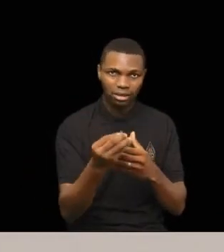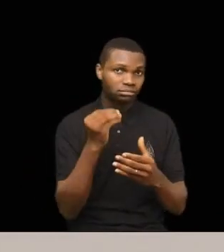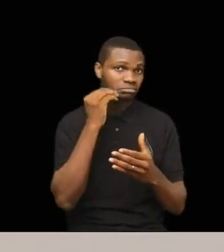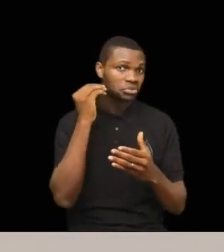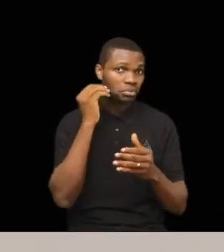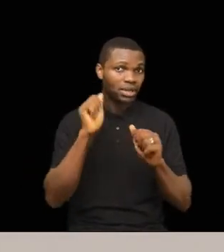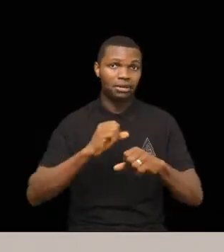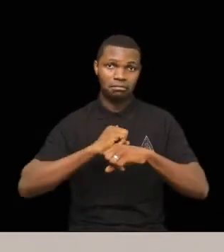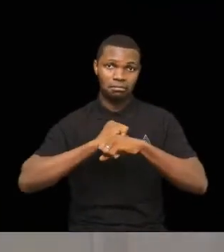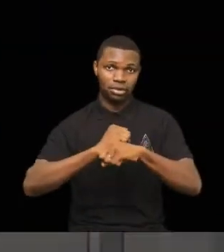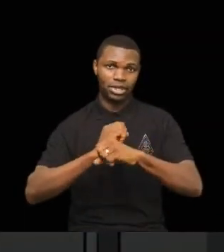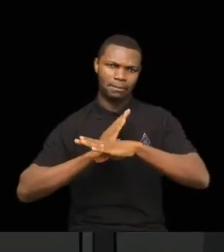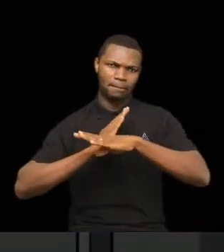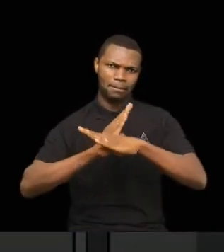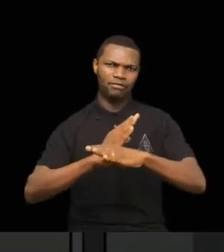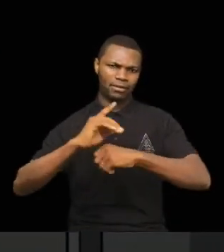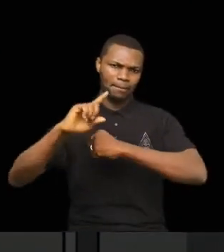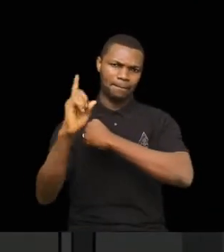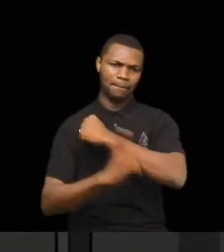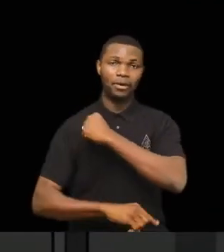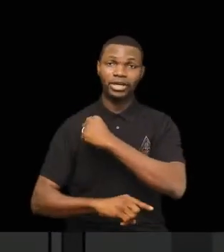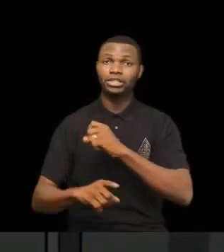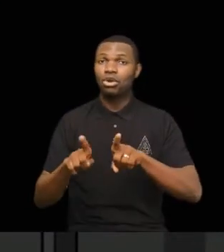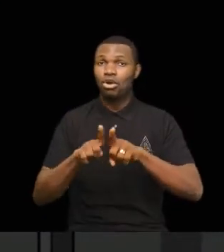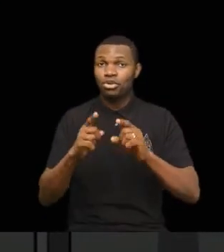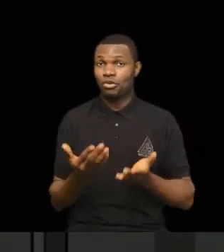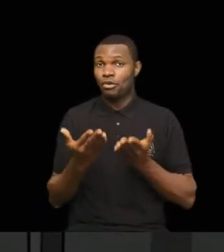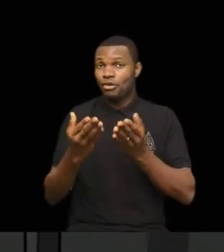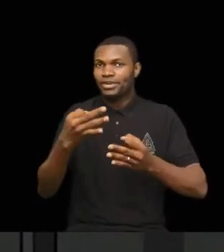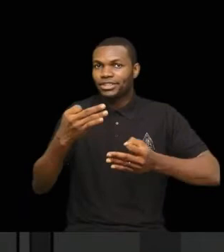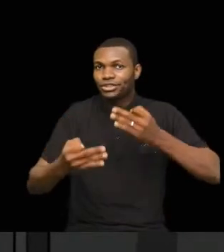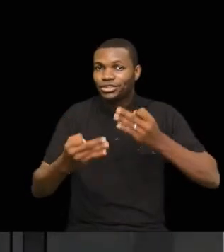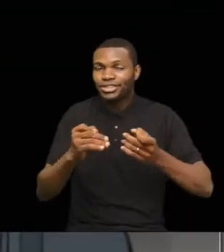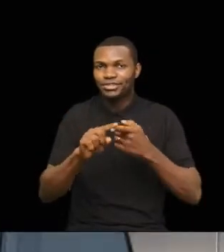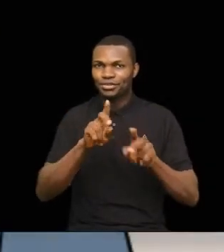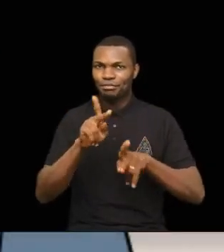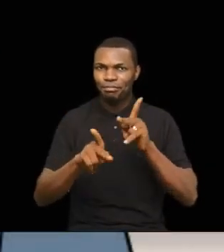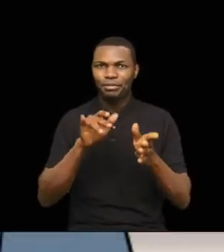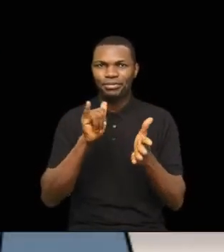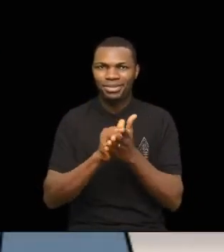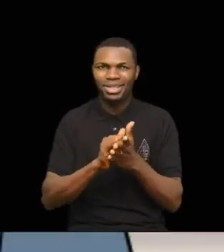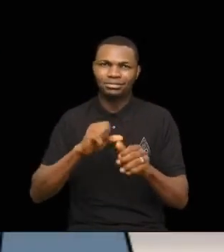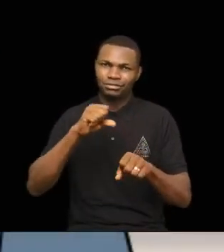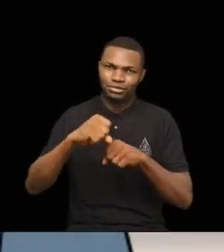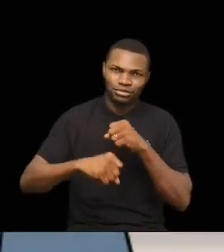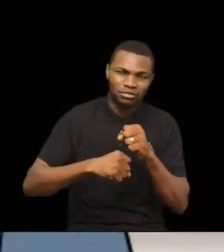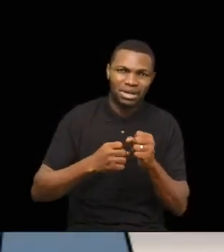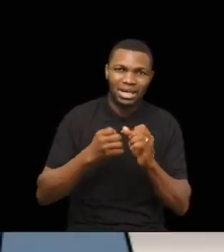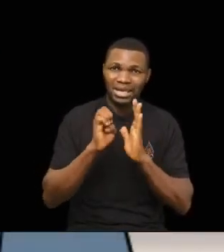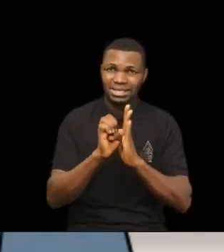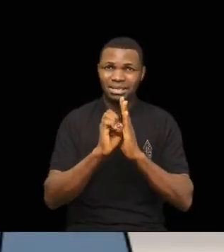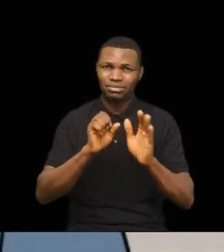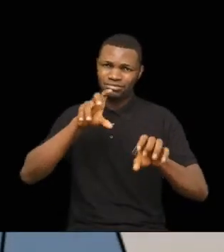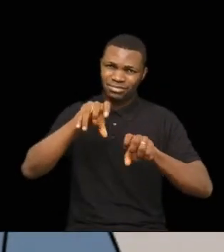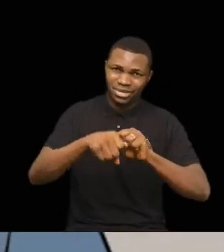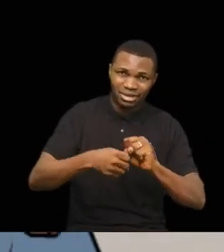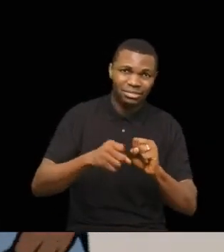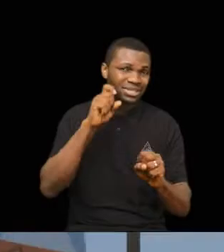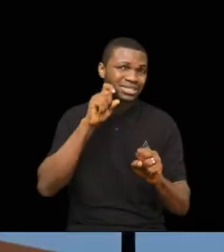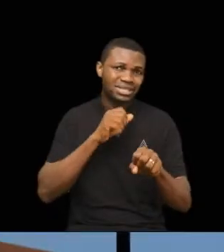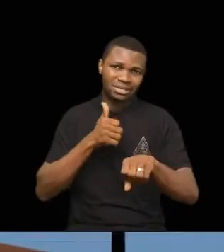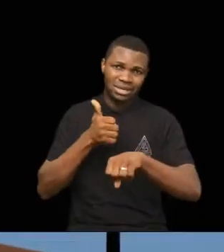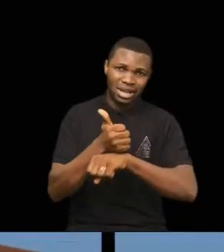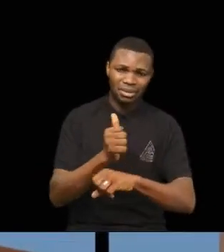ego fit still prevent ego protect punish and give justice to survivors of this violent act like rape sexual